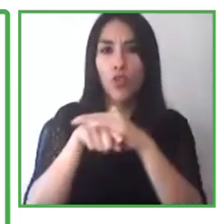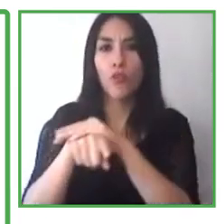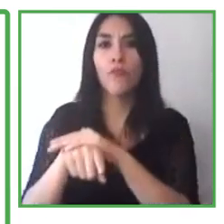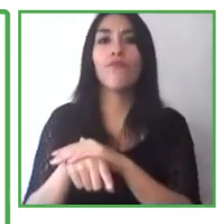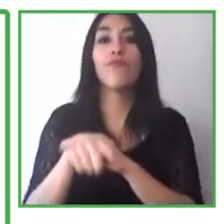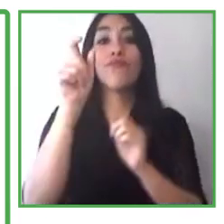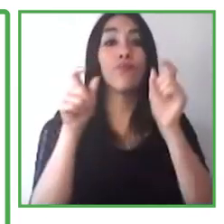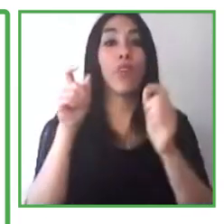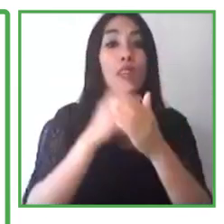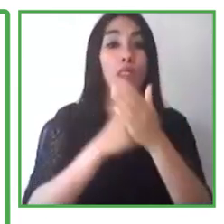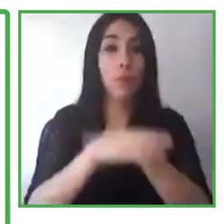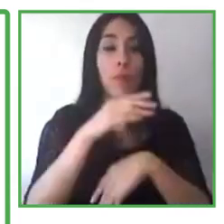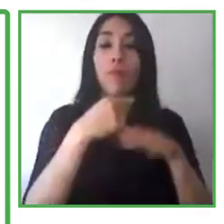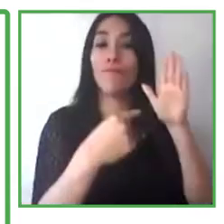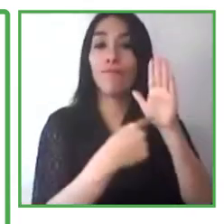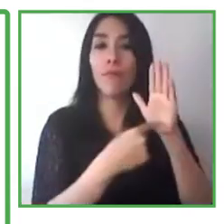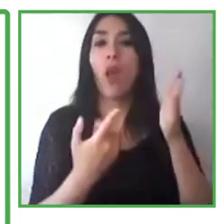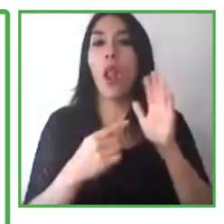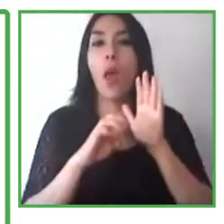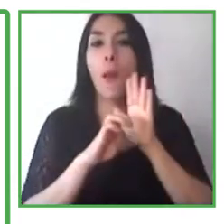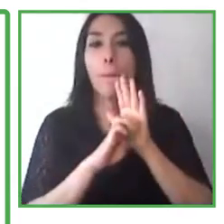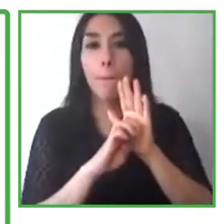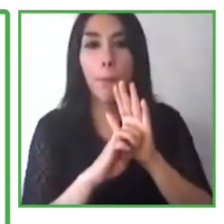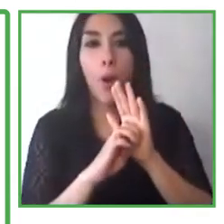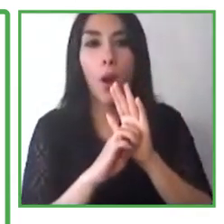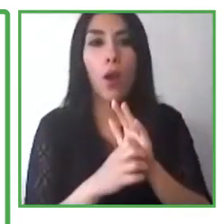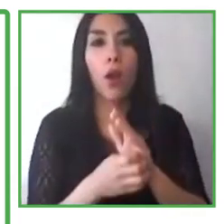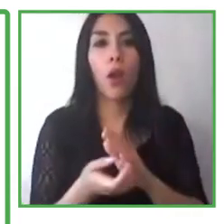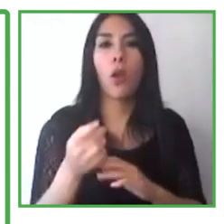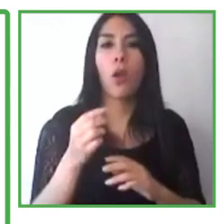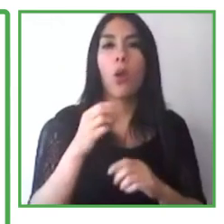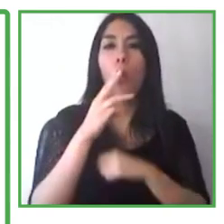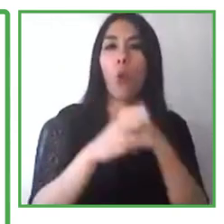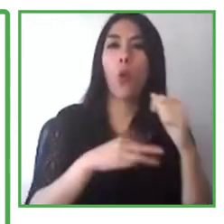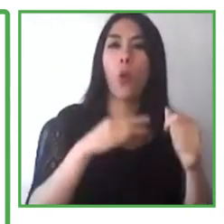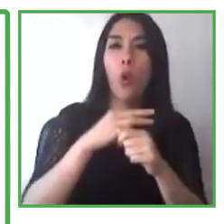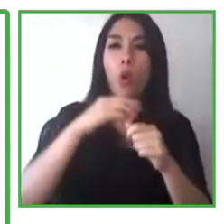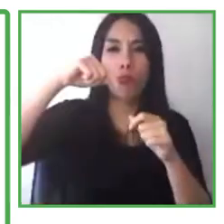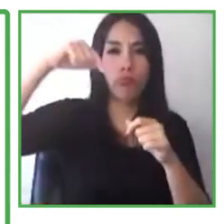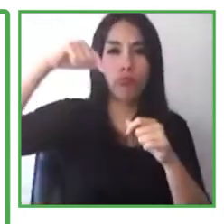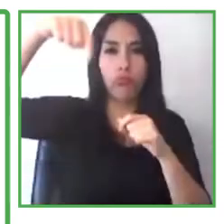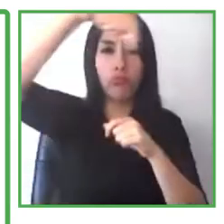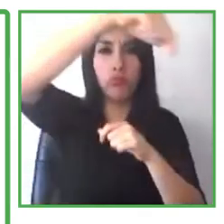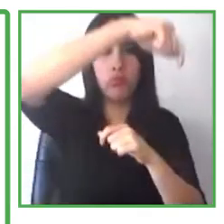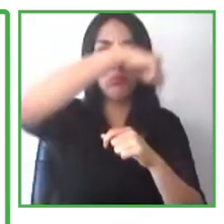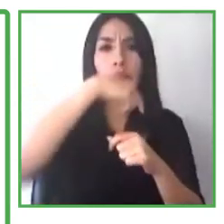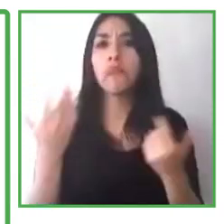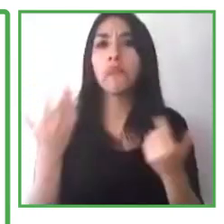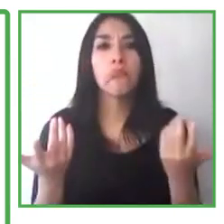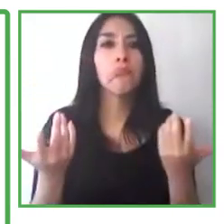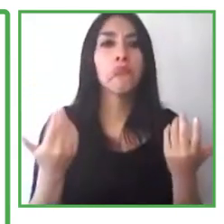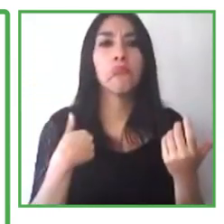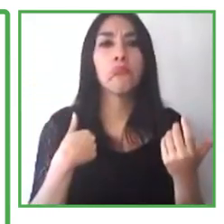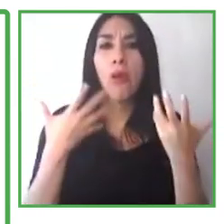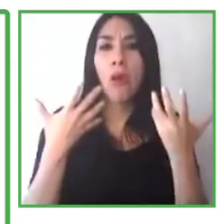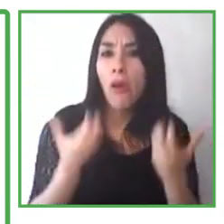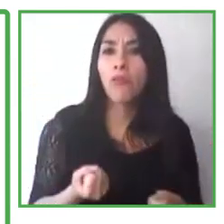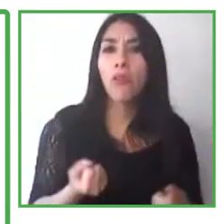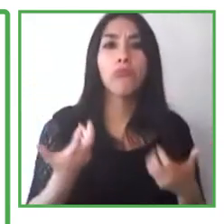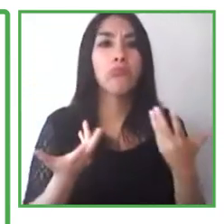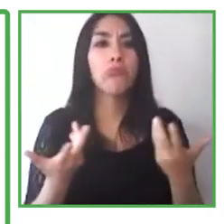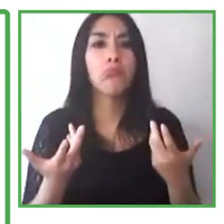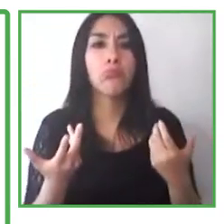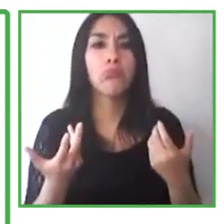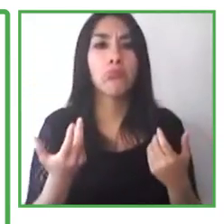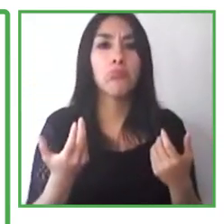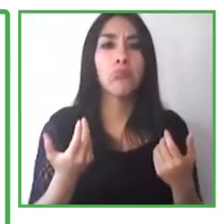we live with a disability or not, we know that the workplace will be reasonably accessible. I don't want to